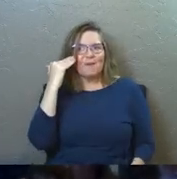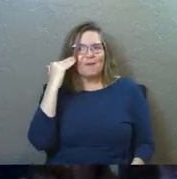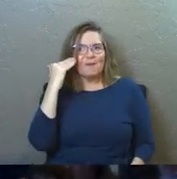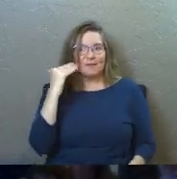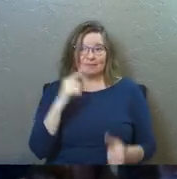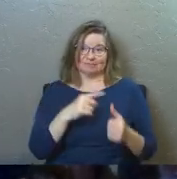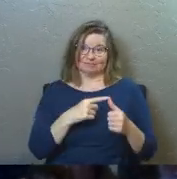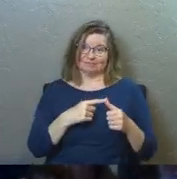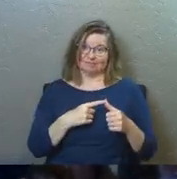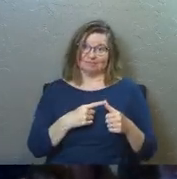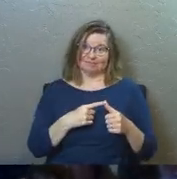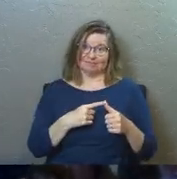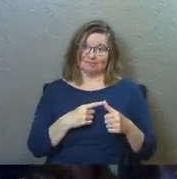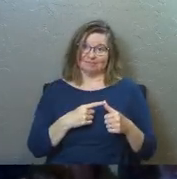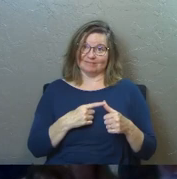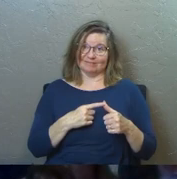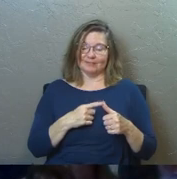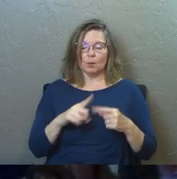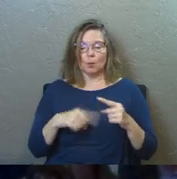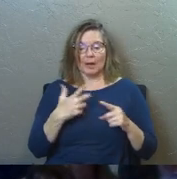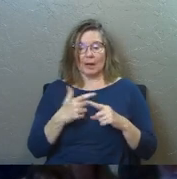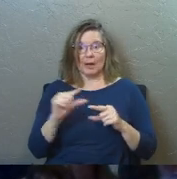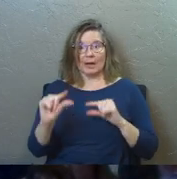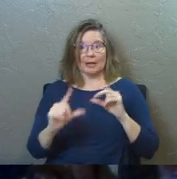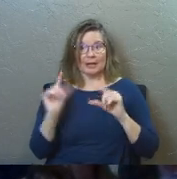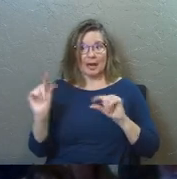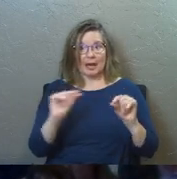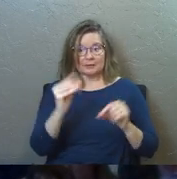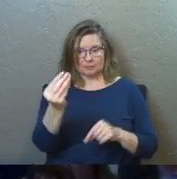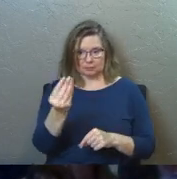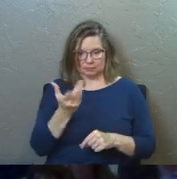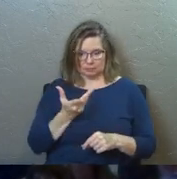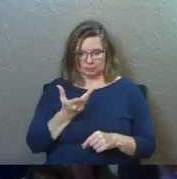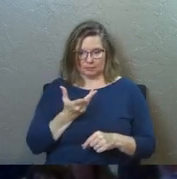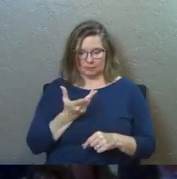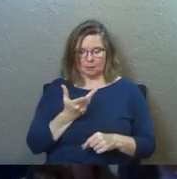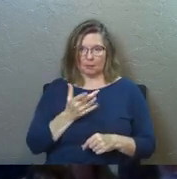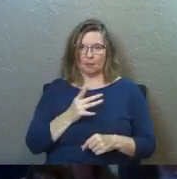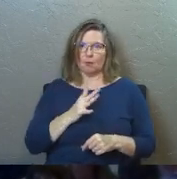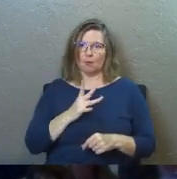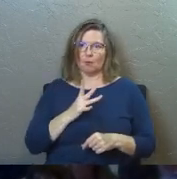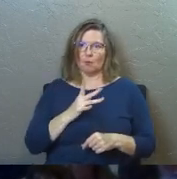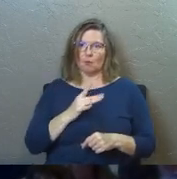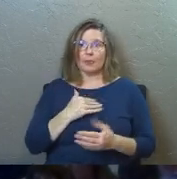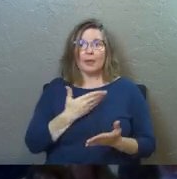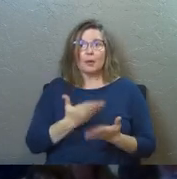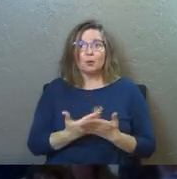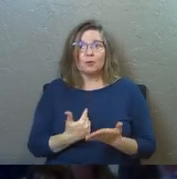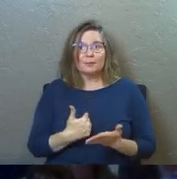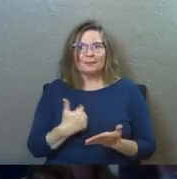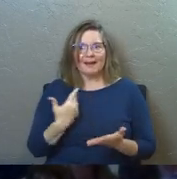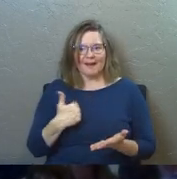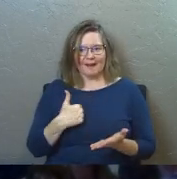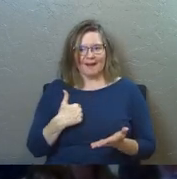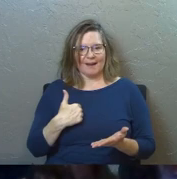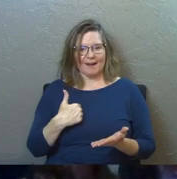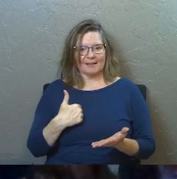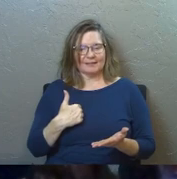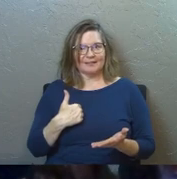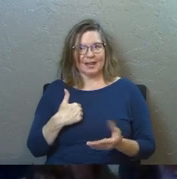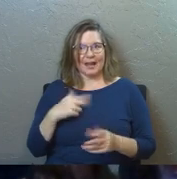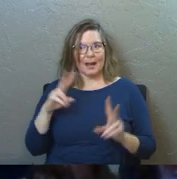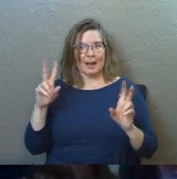that's number one, when I get gossip, when I get the news, do you know what that proves to me, it proves to me, it